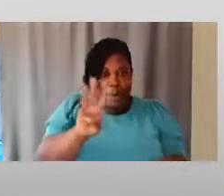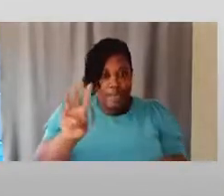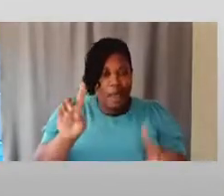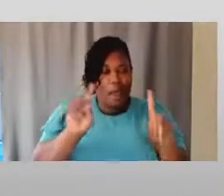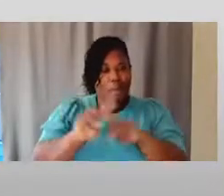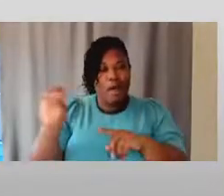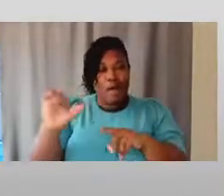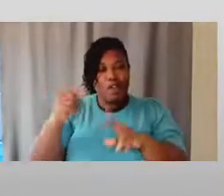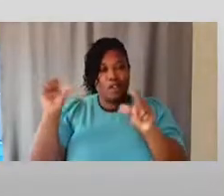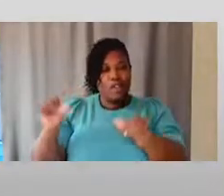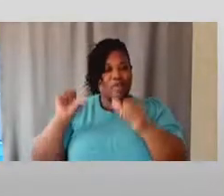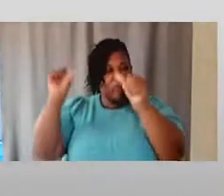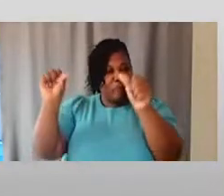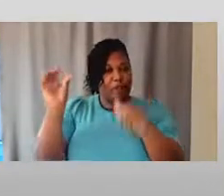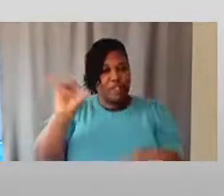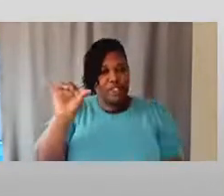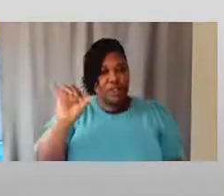posted.